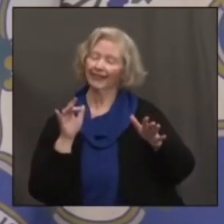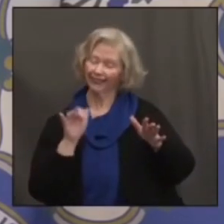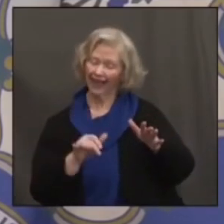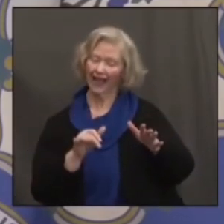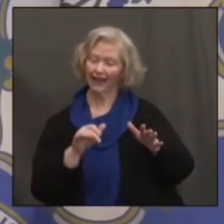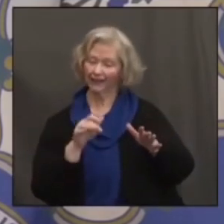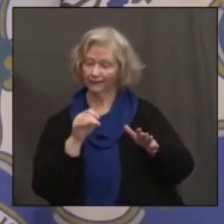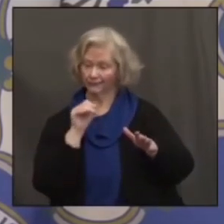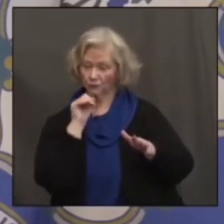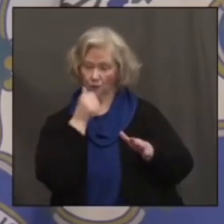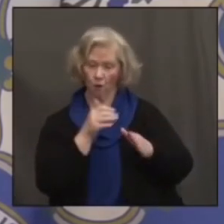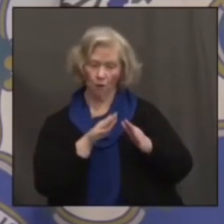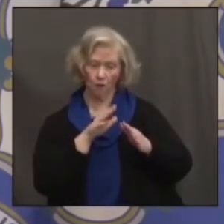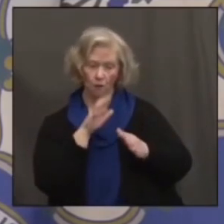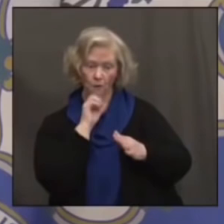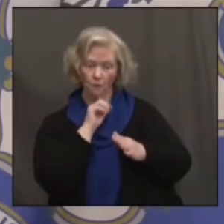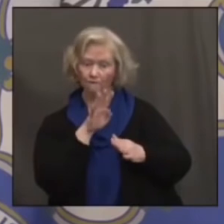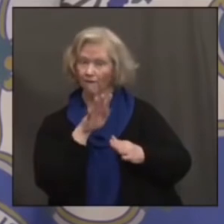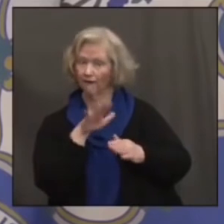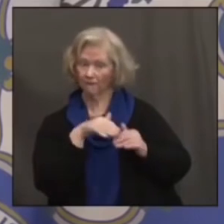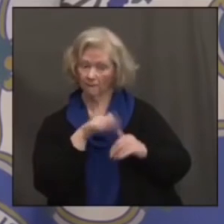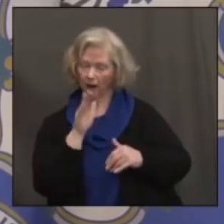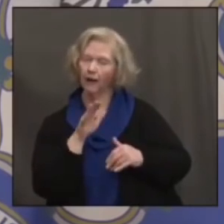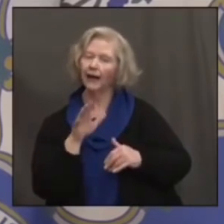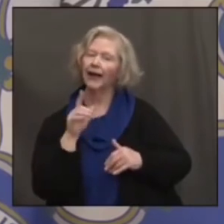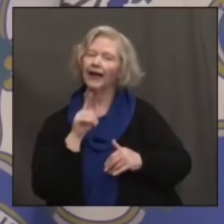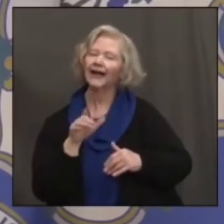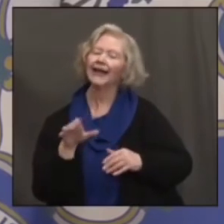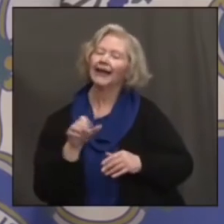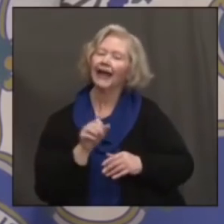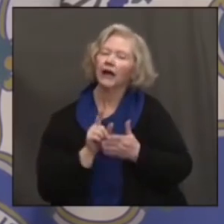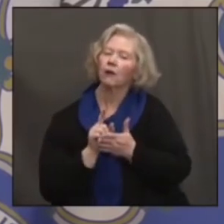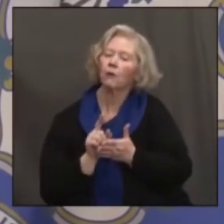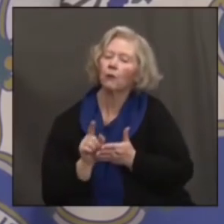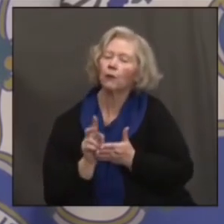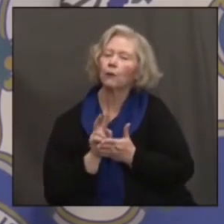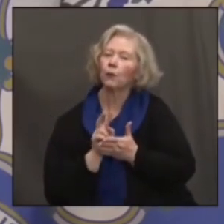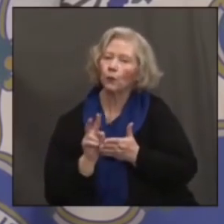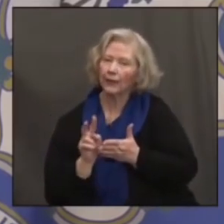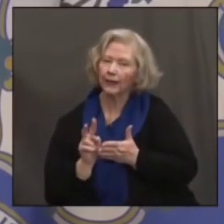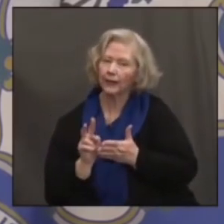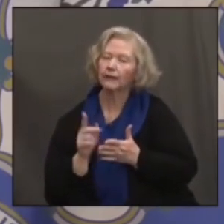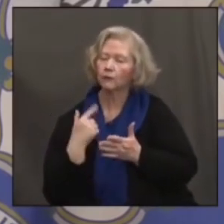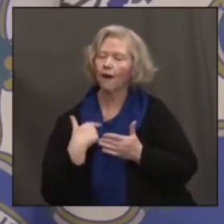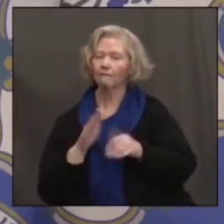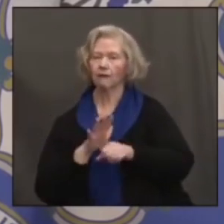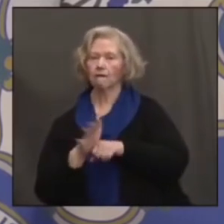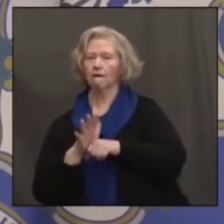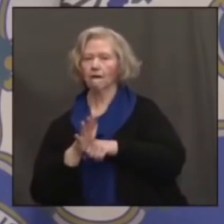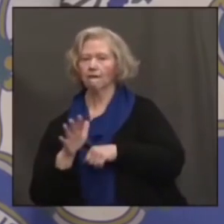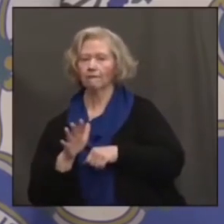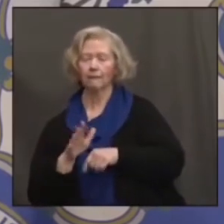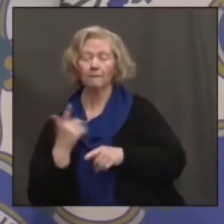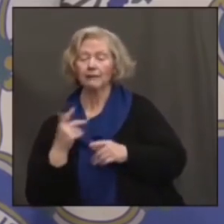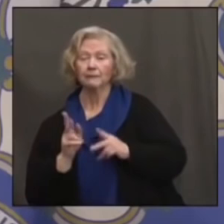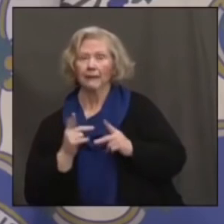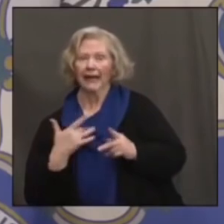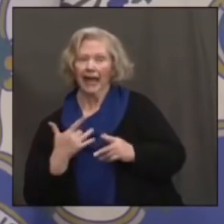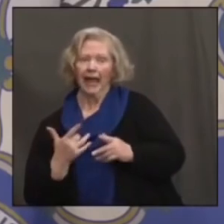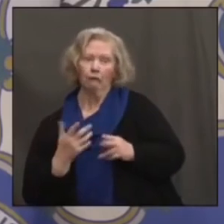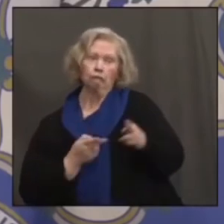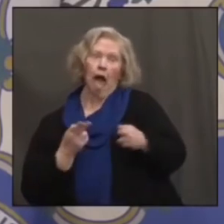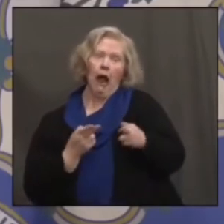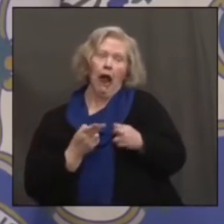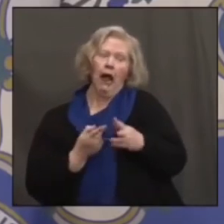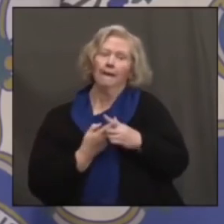group starting tomorrow, 45 and above, you know, a couple of weeks. As we found out, you know, there's a rush at the beginning, then there